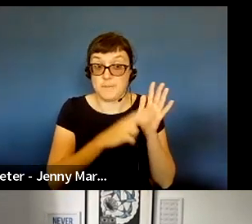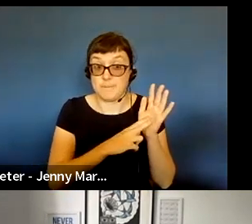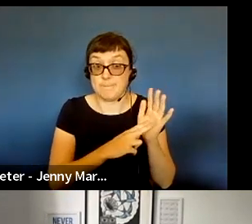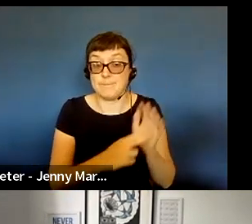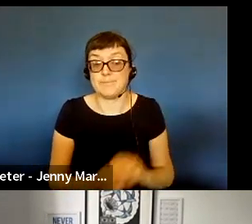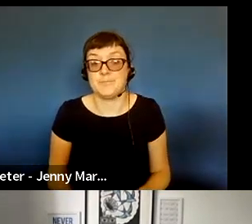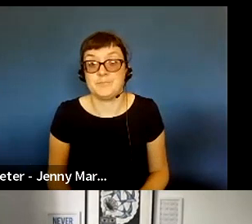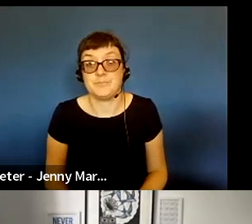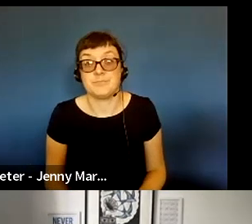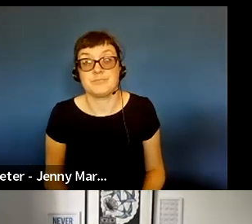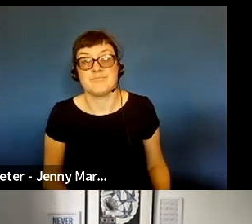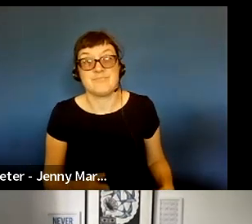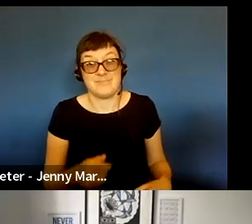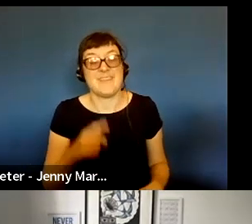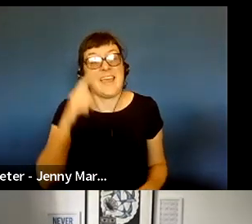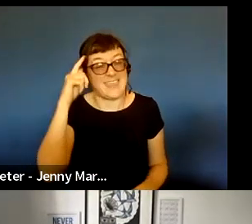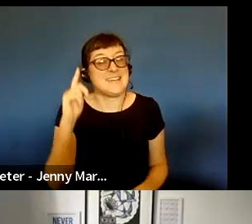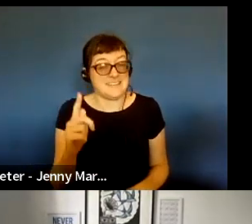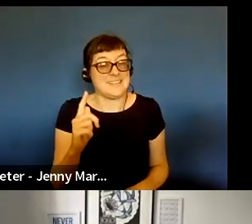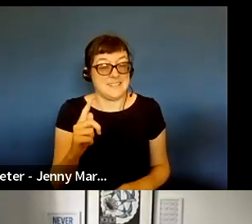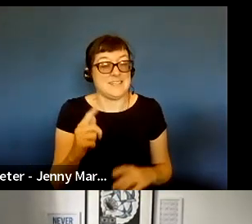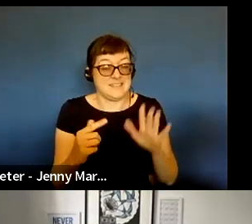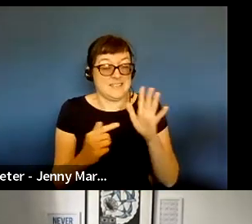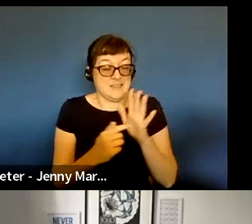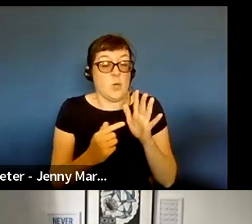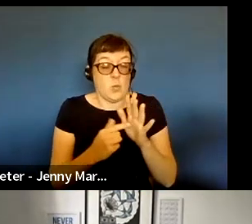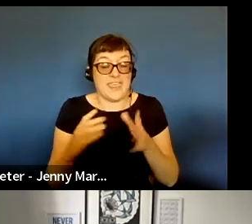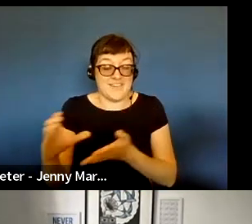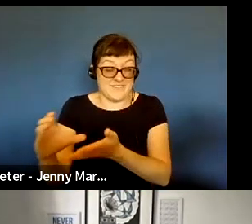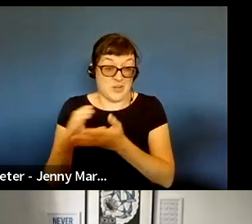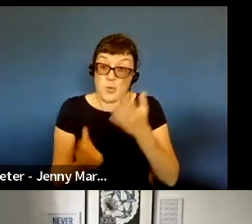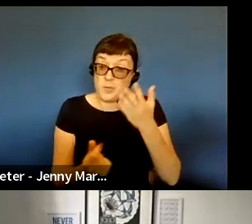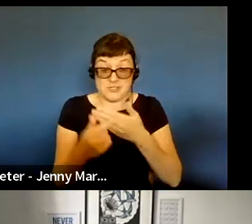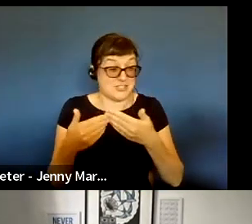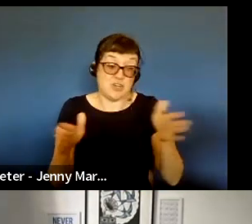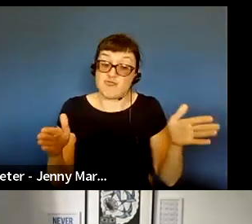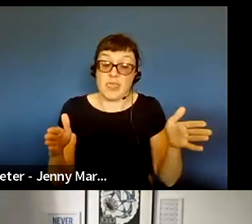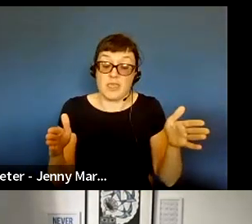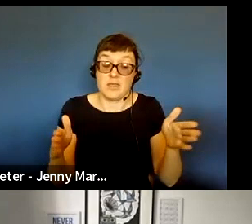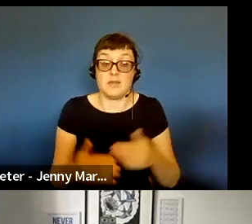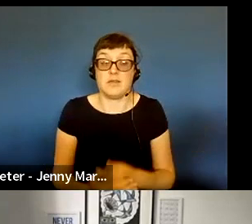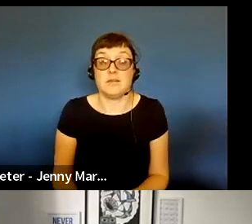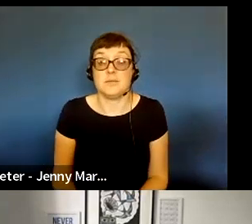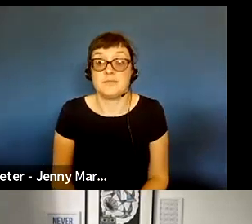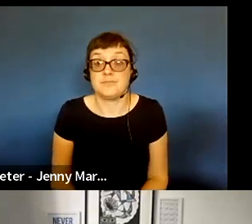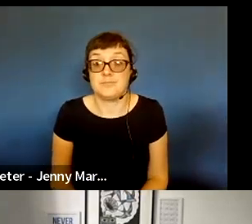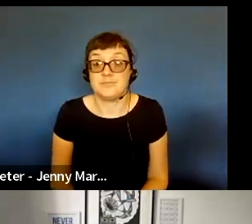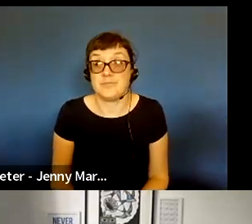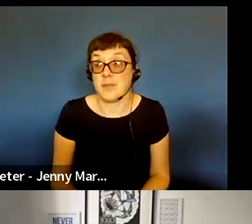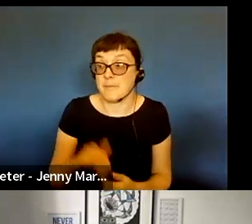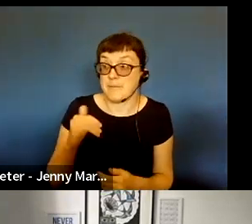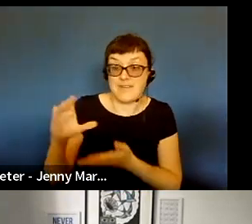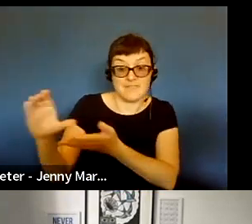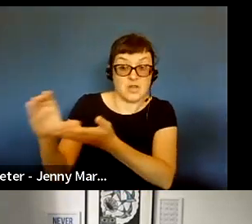I think it's a real issue with funding opportunities all together that a funder or an